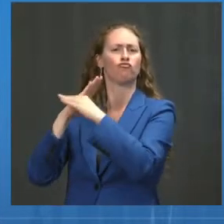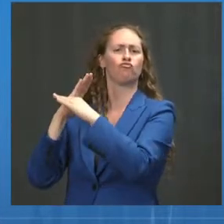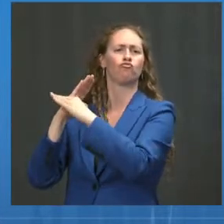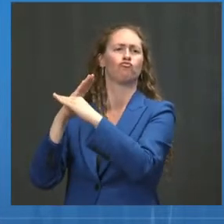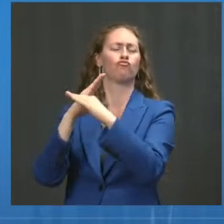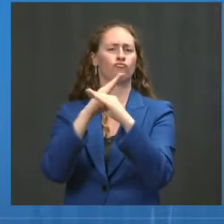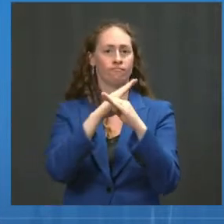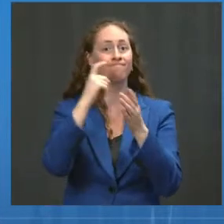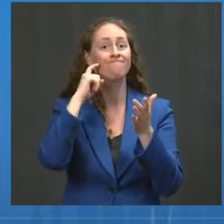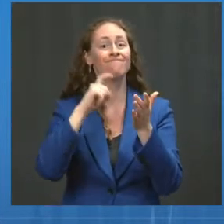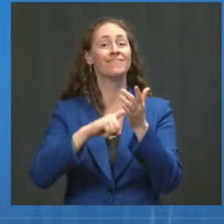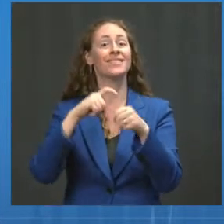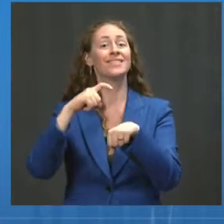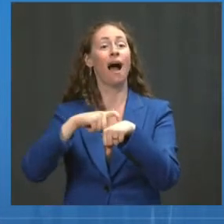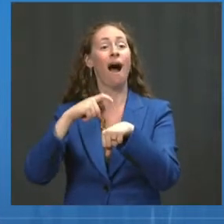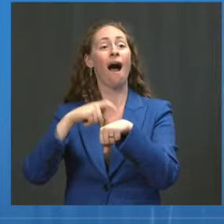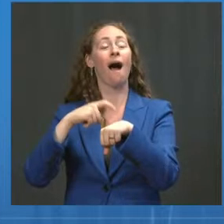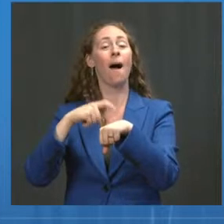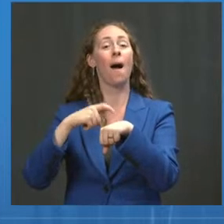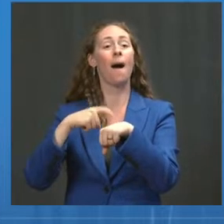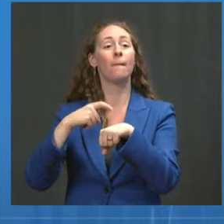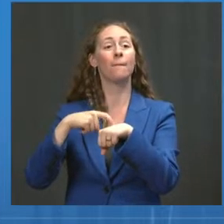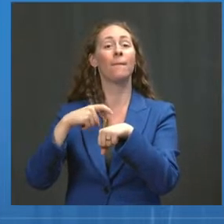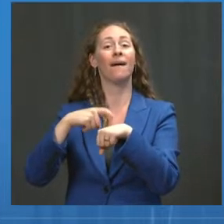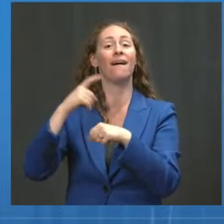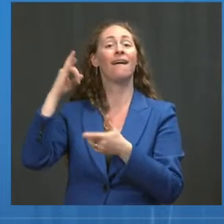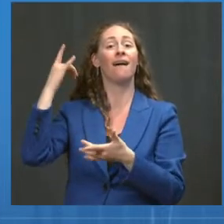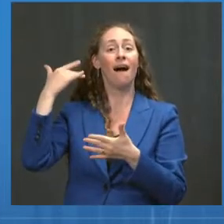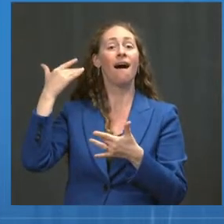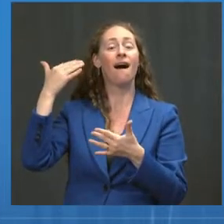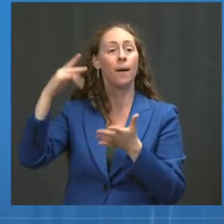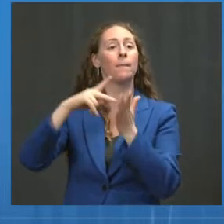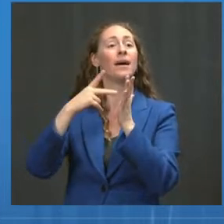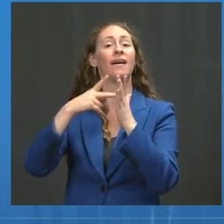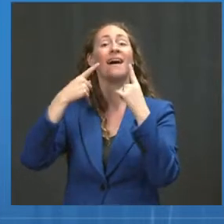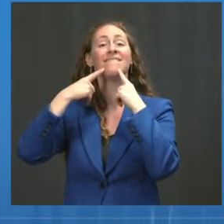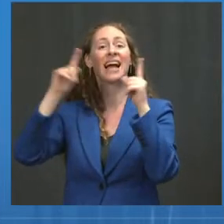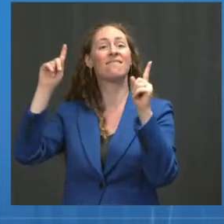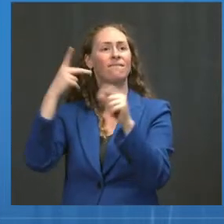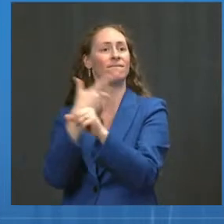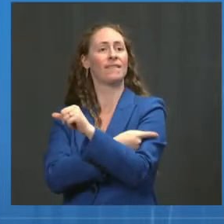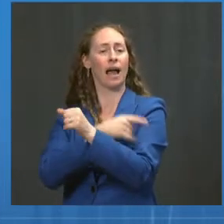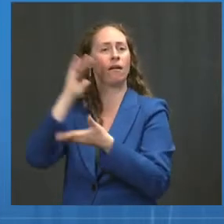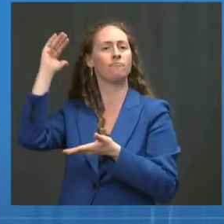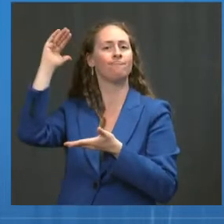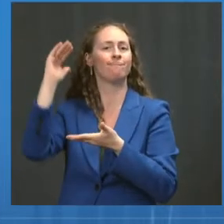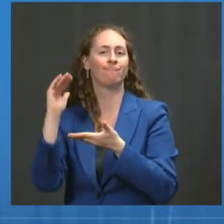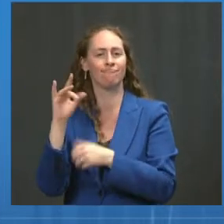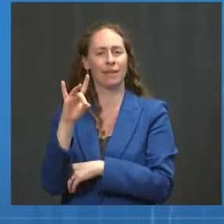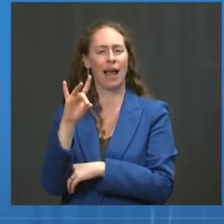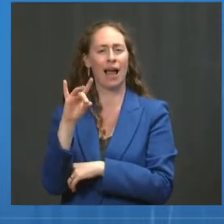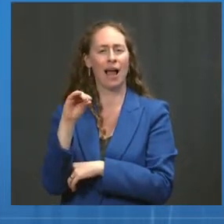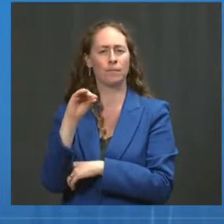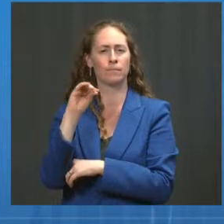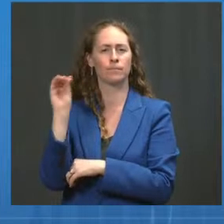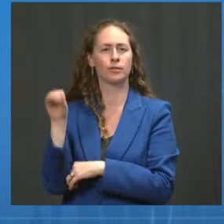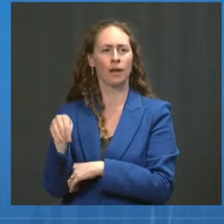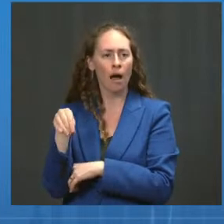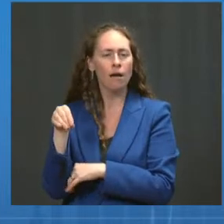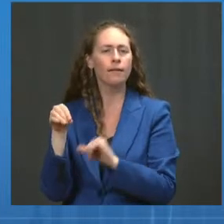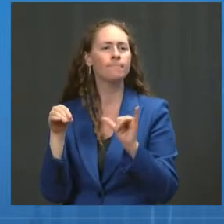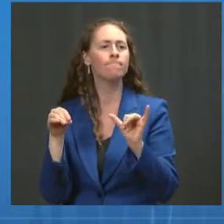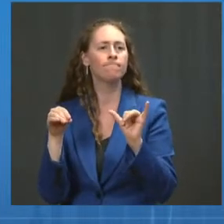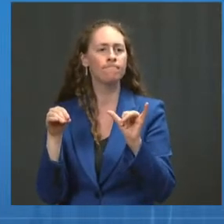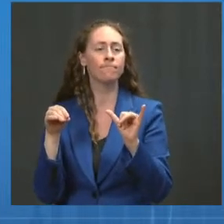effectiveness declined to 80%. These data will be published in the MMWR today. The Mayo Clinic analysis